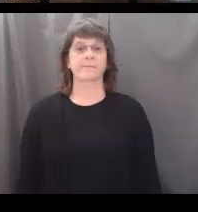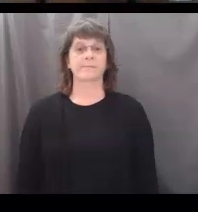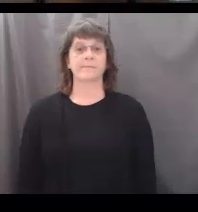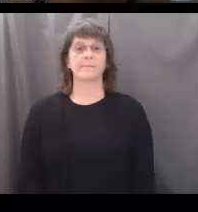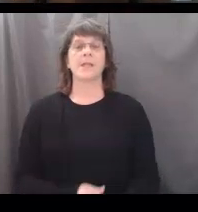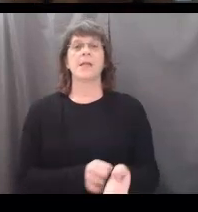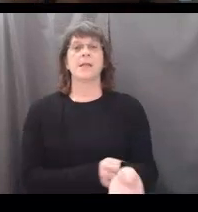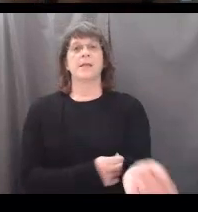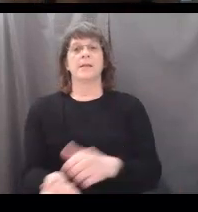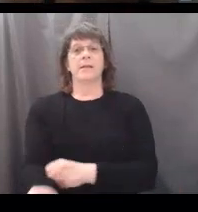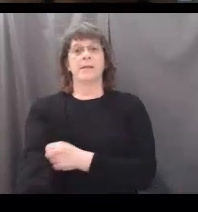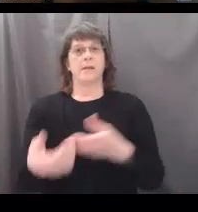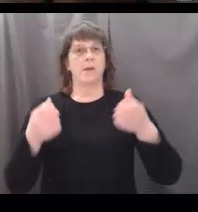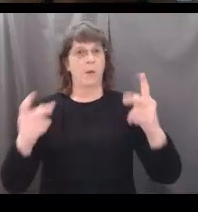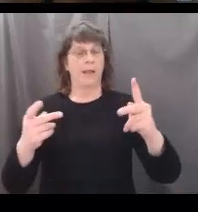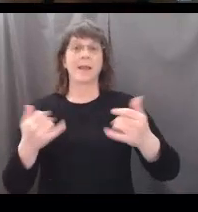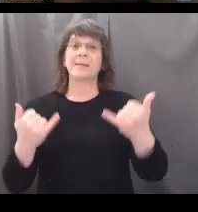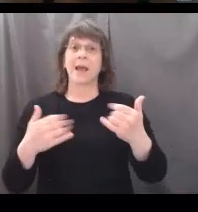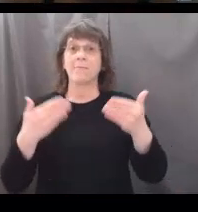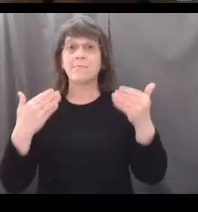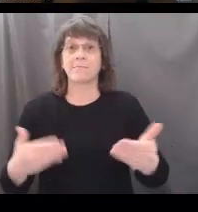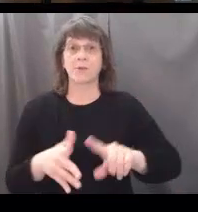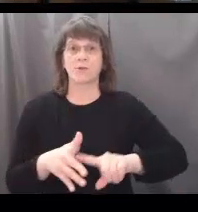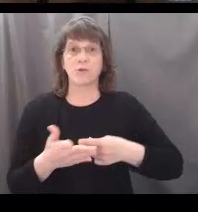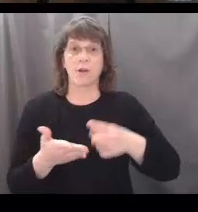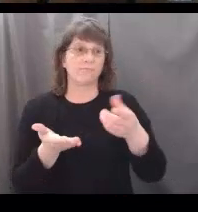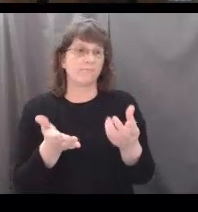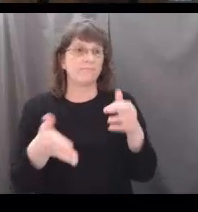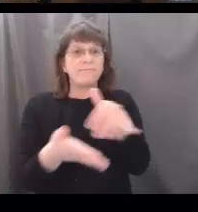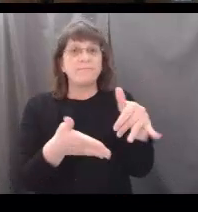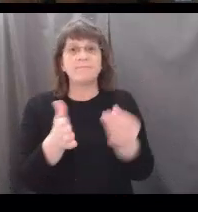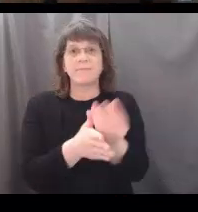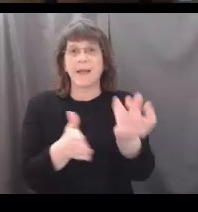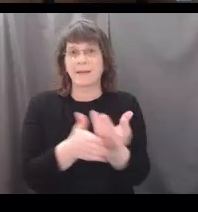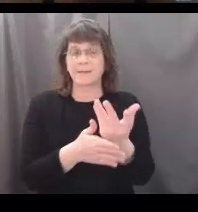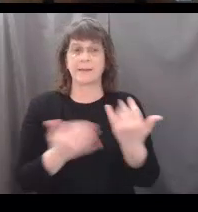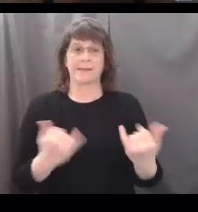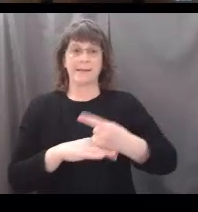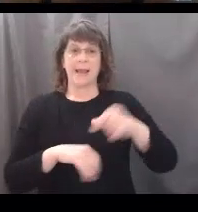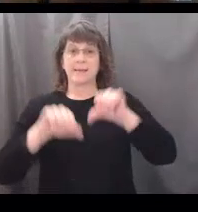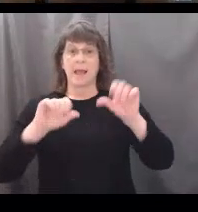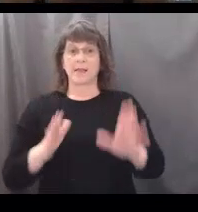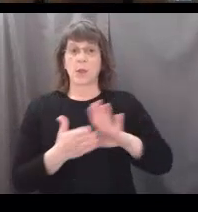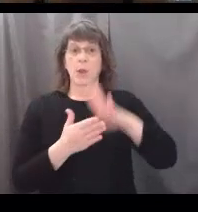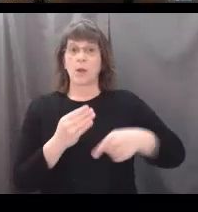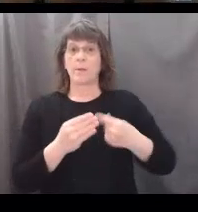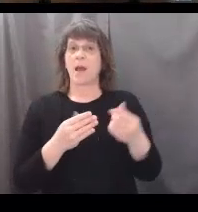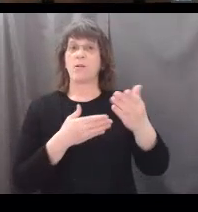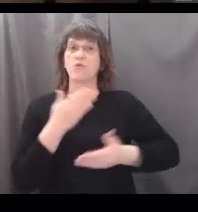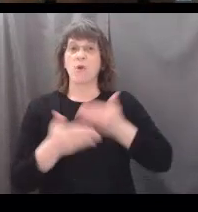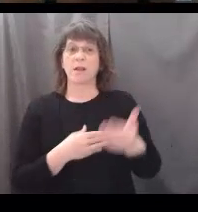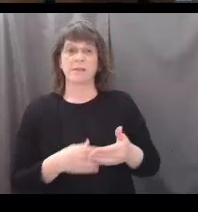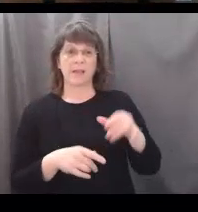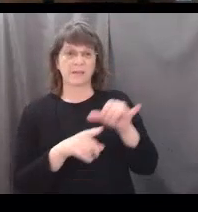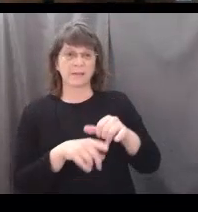All right. It is time to jump into the world of plants. Today, scientists will learn about the process of